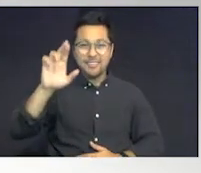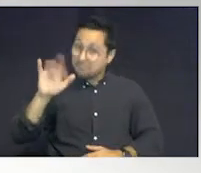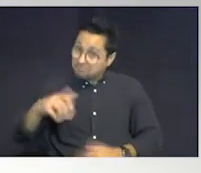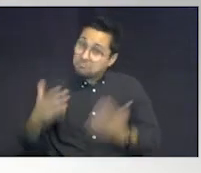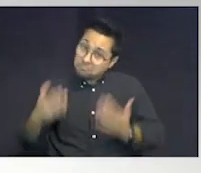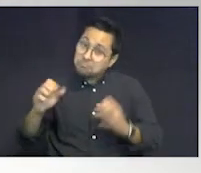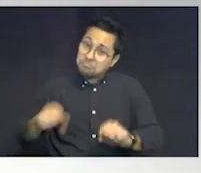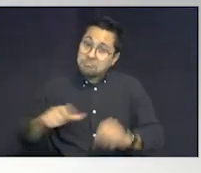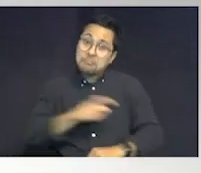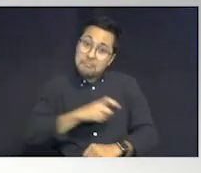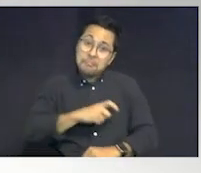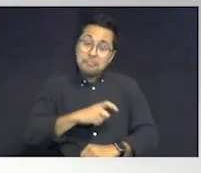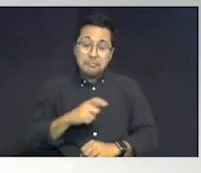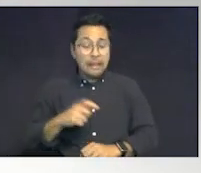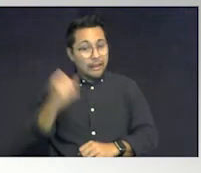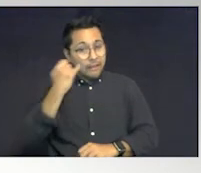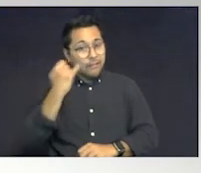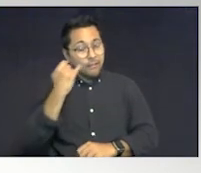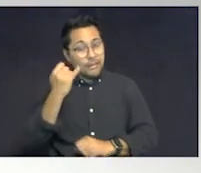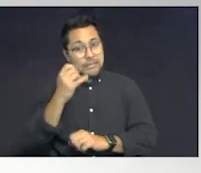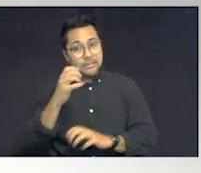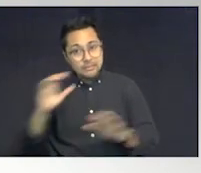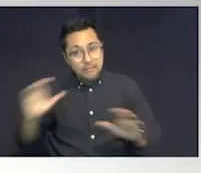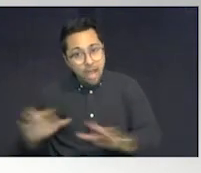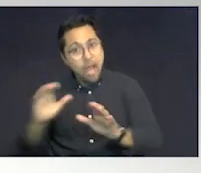an officer that he may encounter in an active shooter situation.